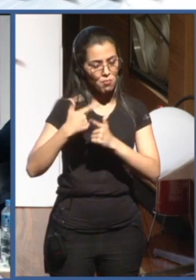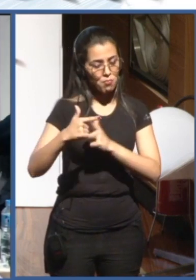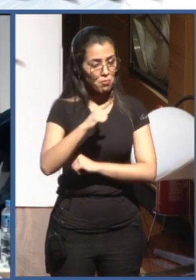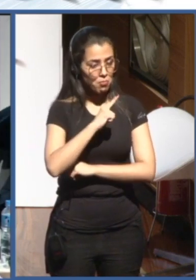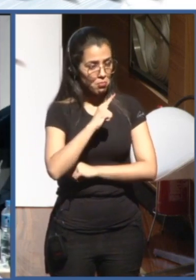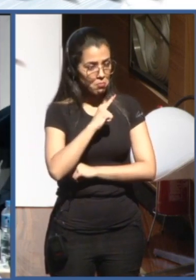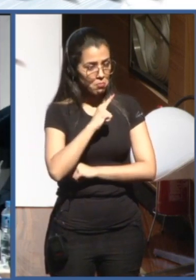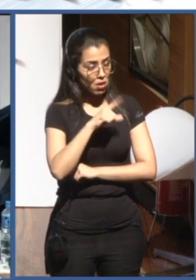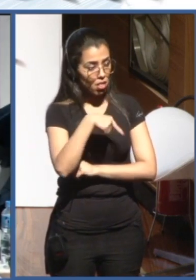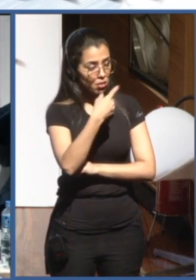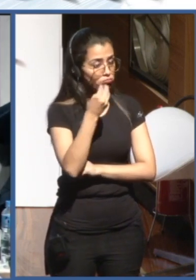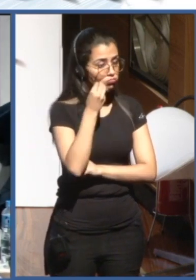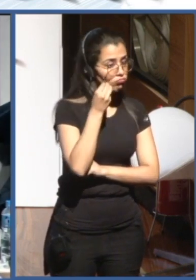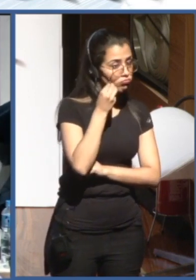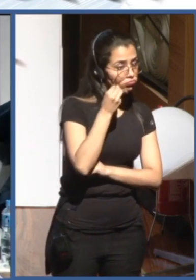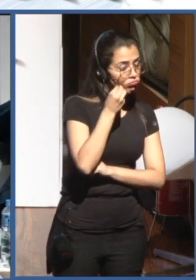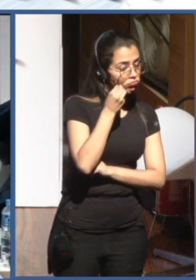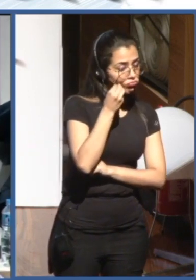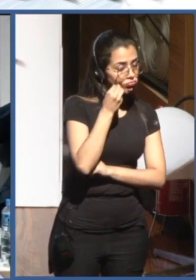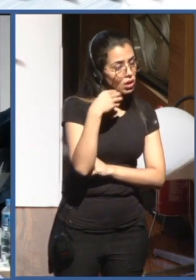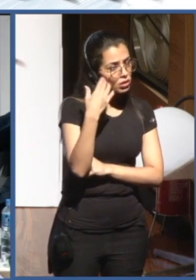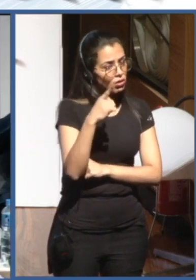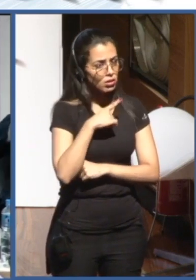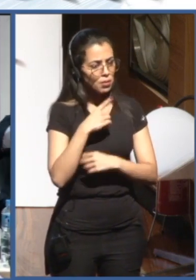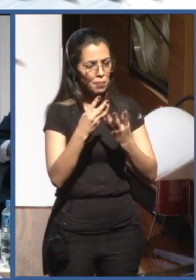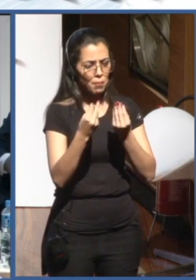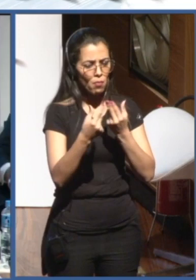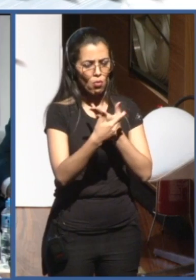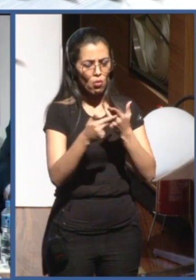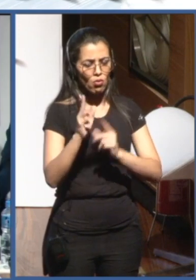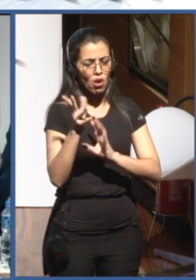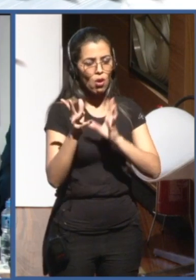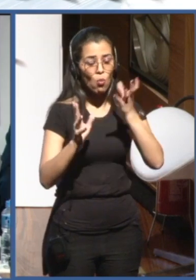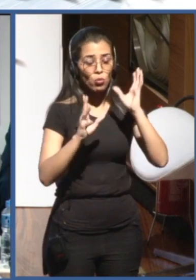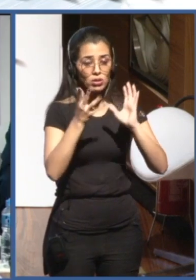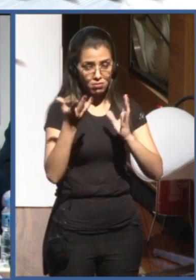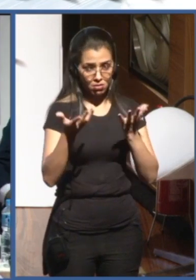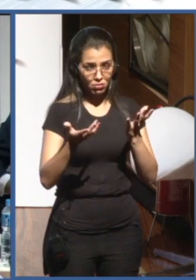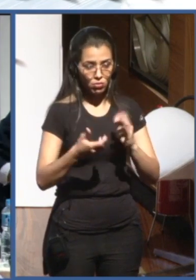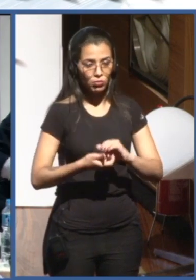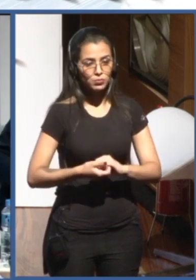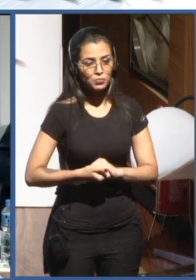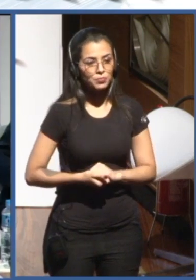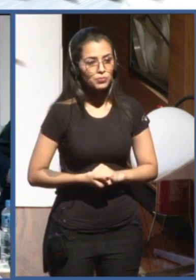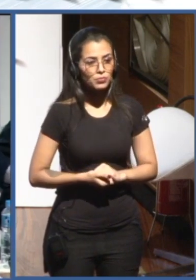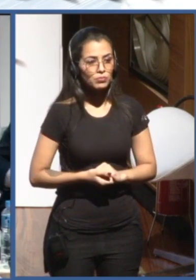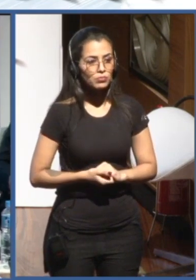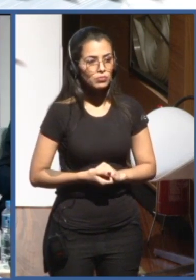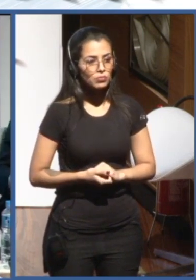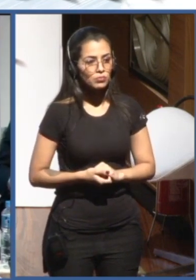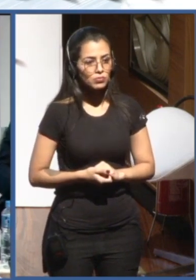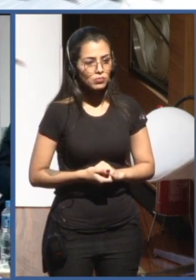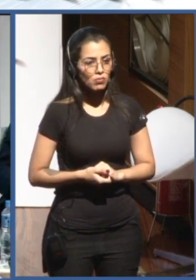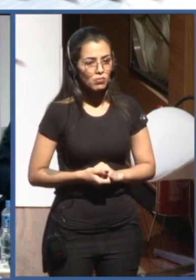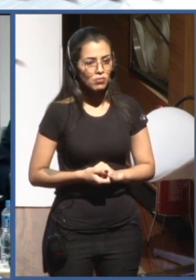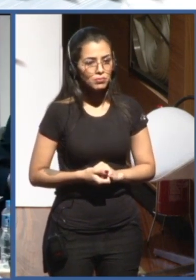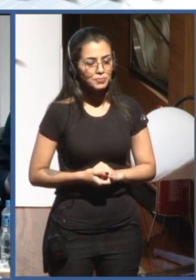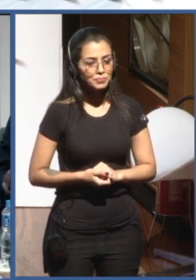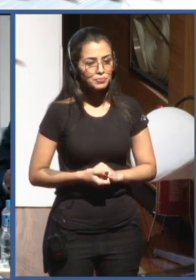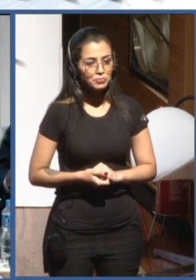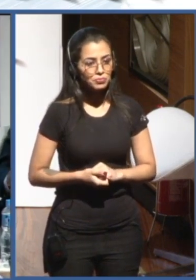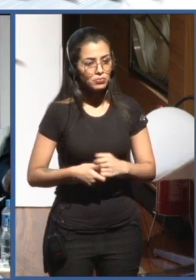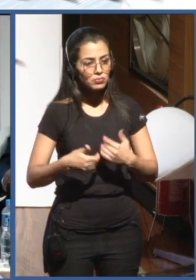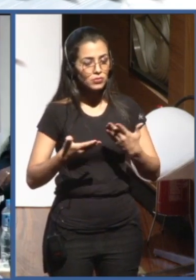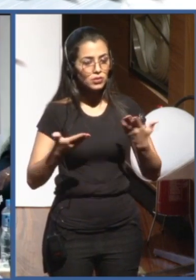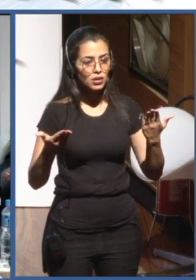-evaluated tools. So, there's a lot happening. And let me just conclude quickly by saying, you know, we really want organizations, private